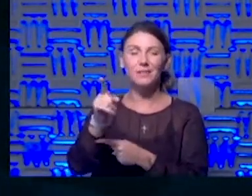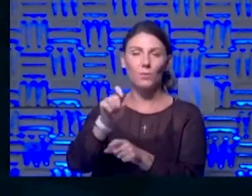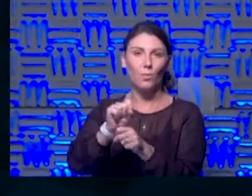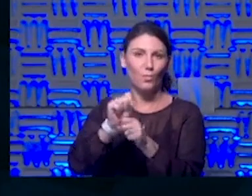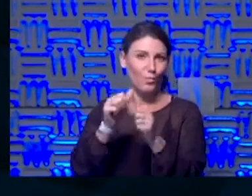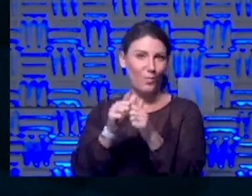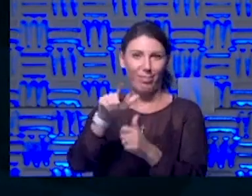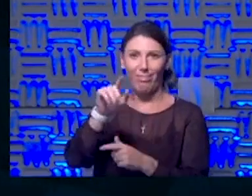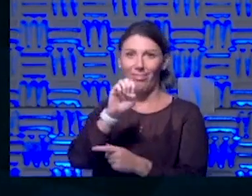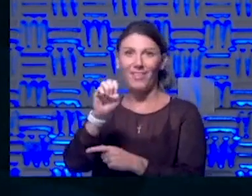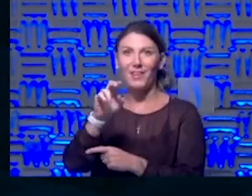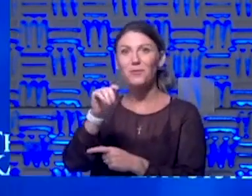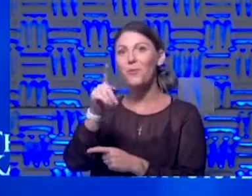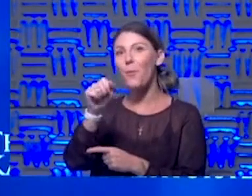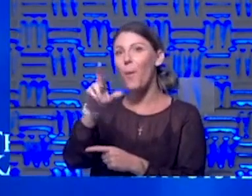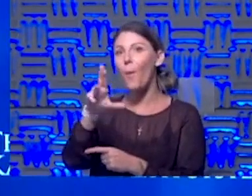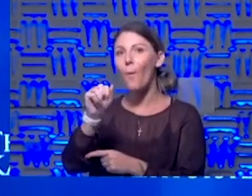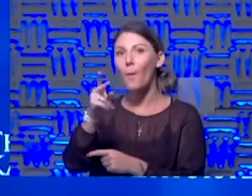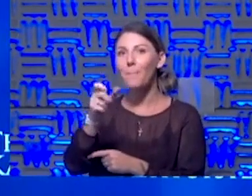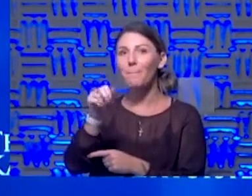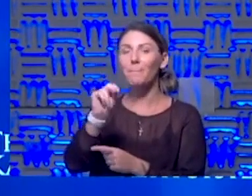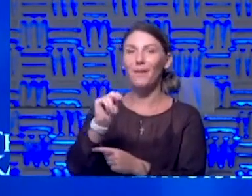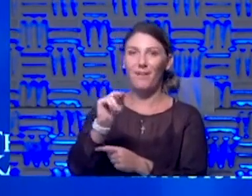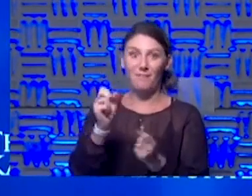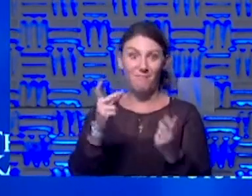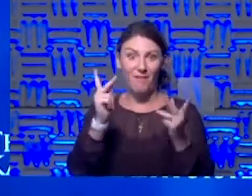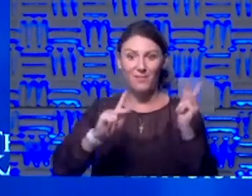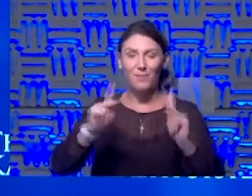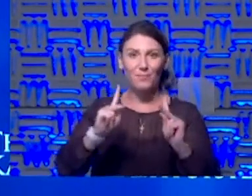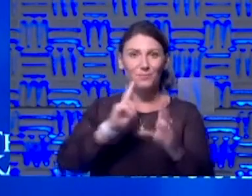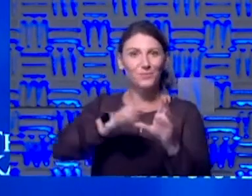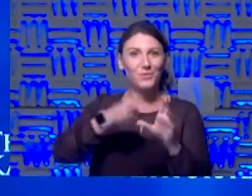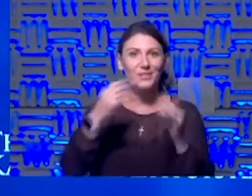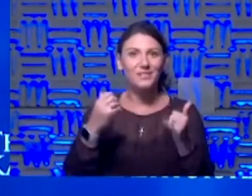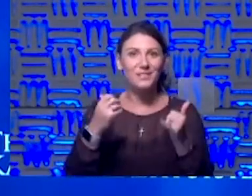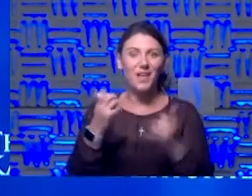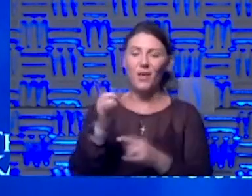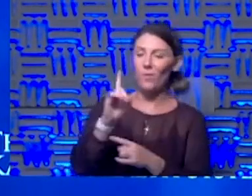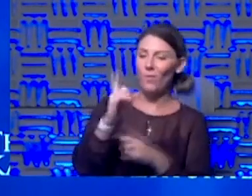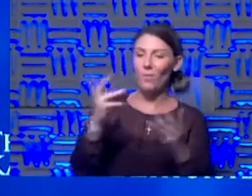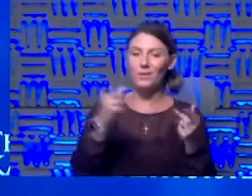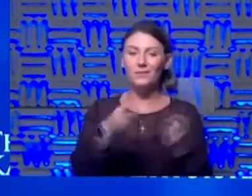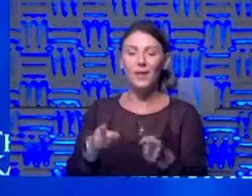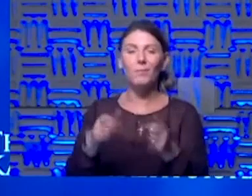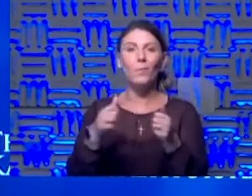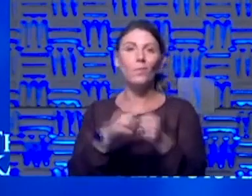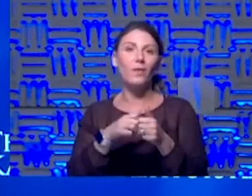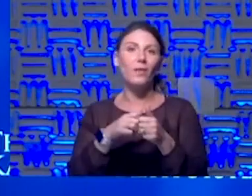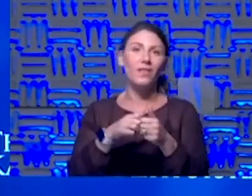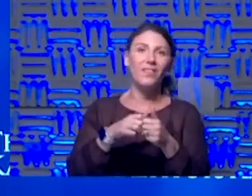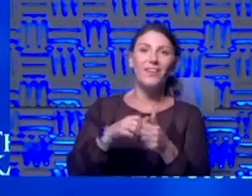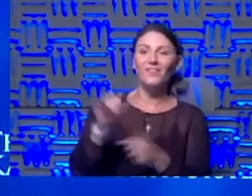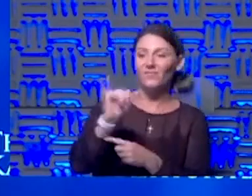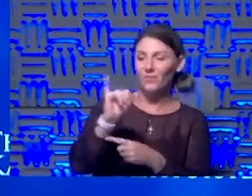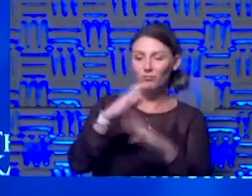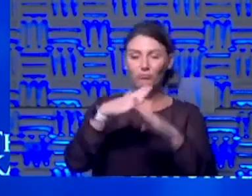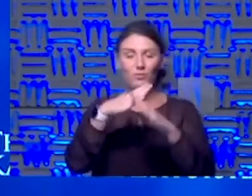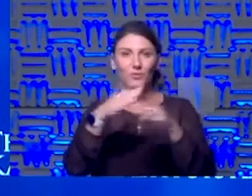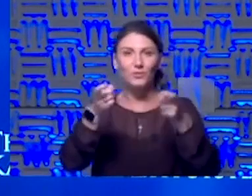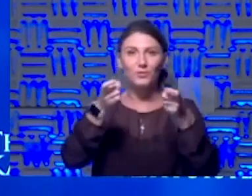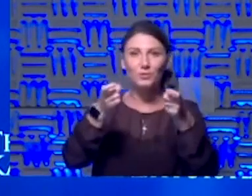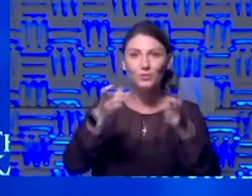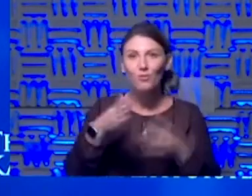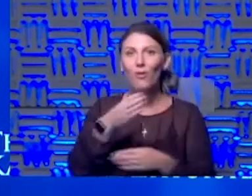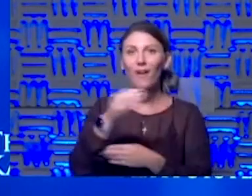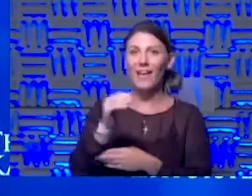here today to help us talk more about where we are with infection prevention and control and where we are in epidemiology